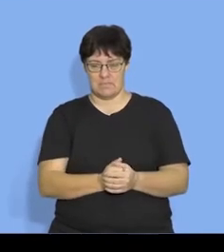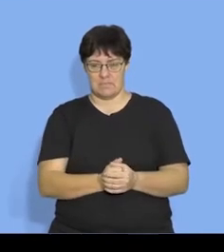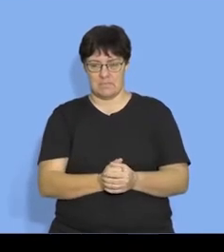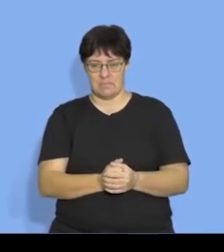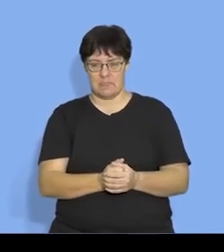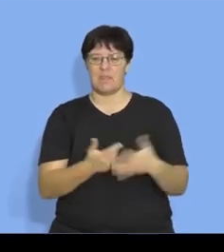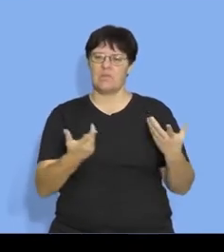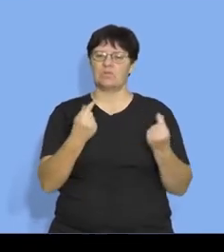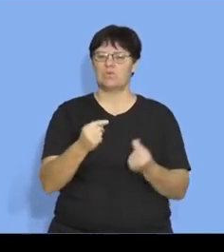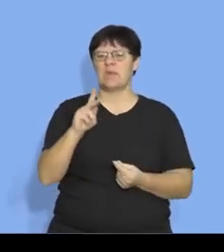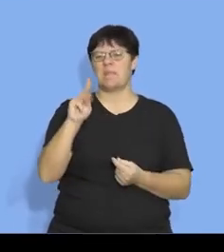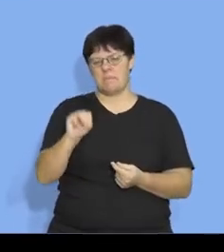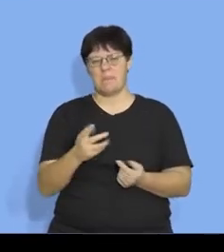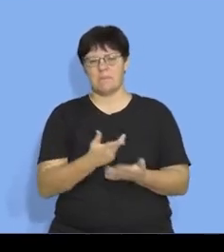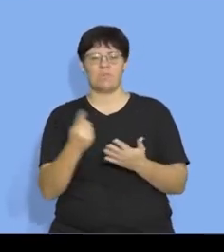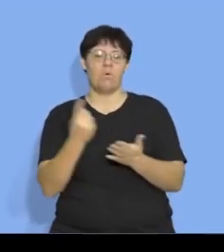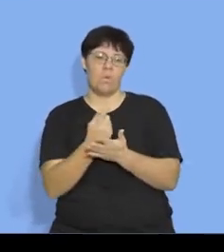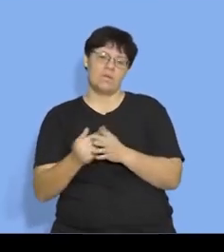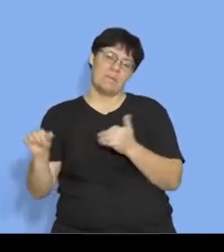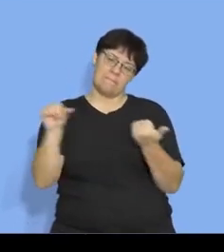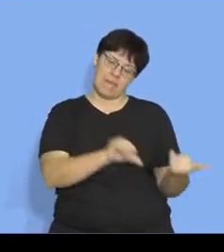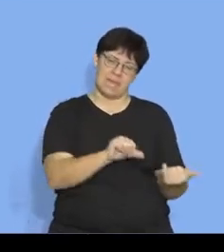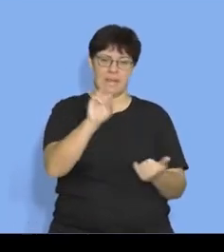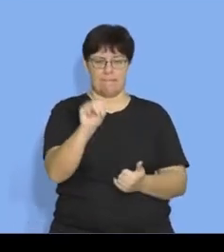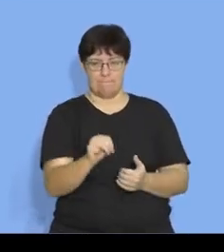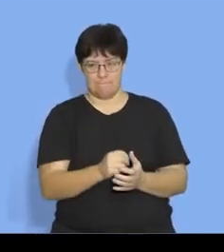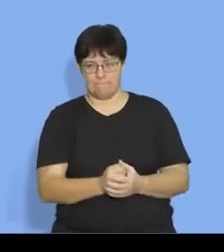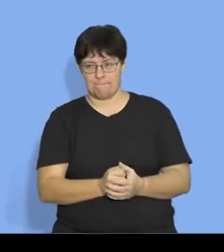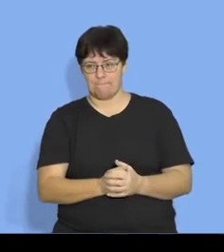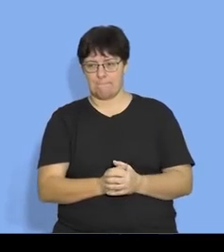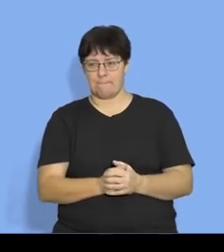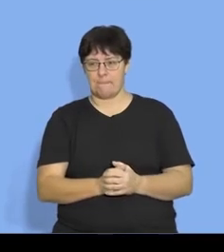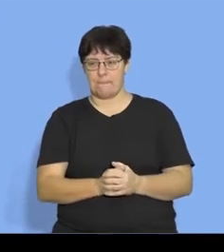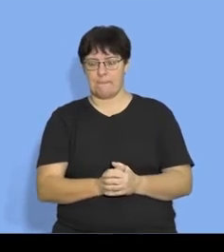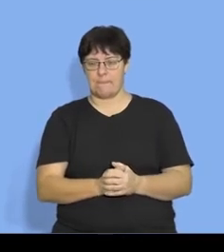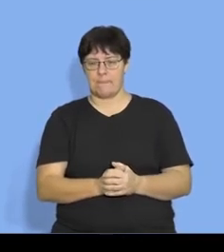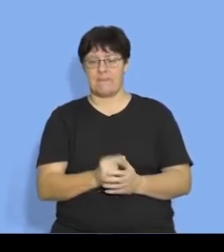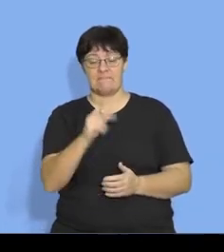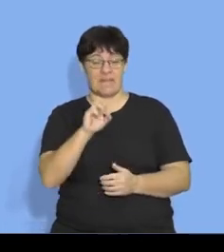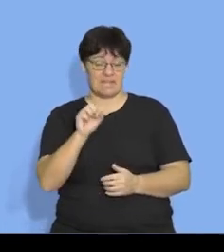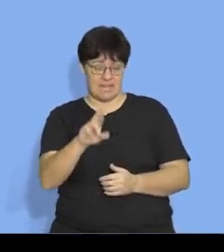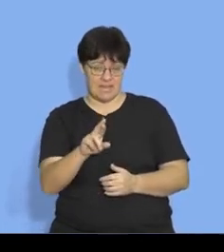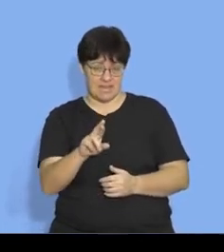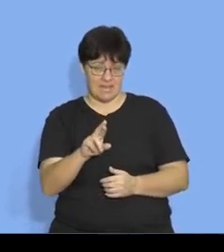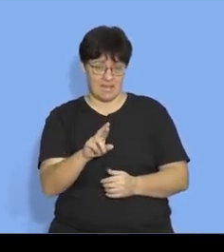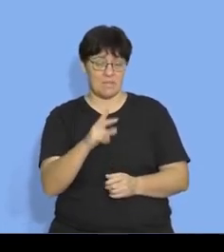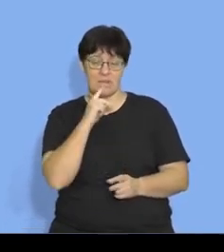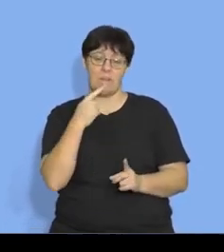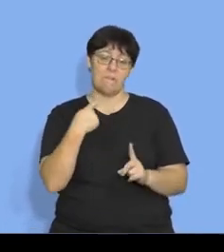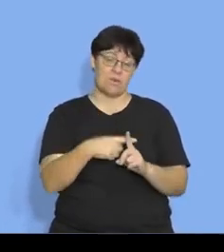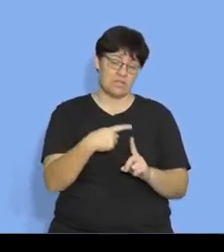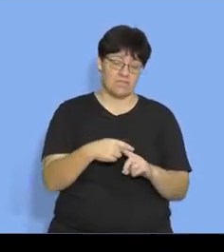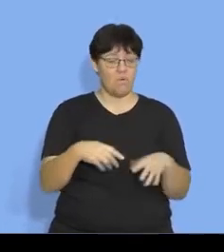i know i did some examples with kilometers but we will always change to meters okay and it's a vector